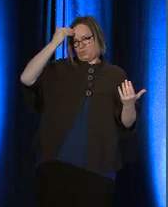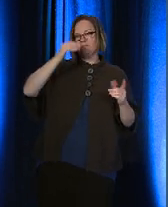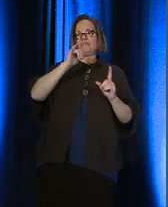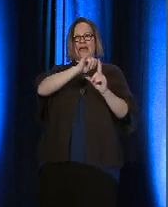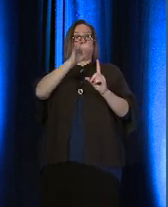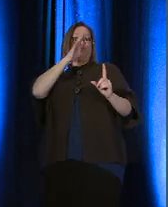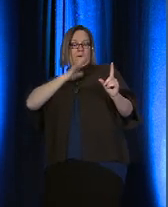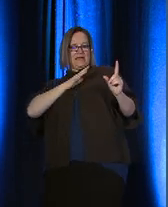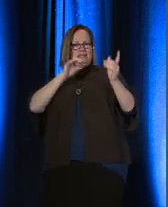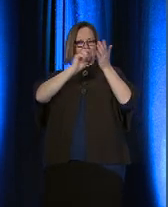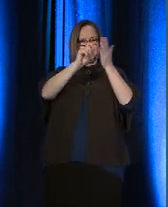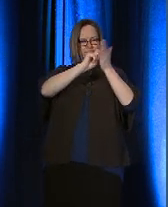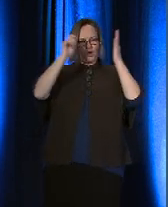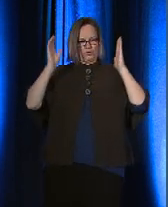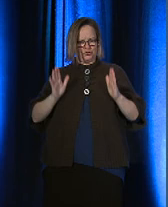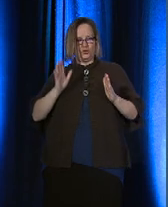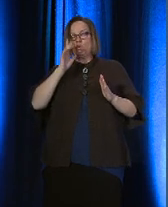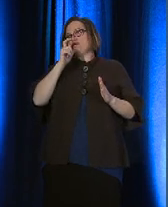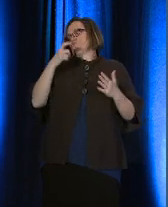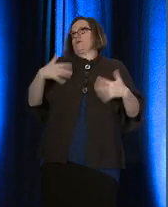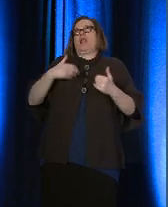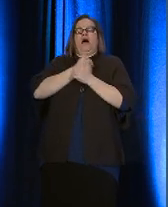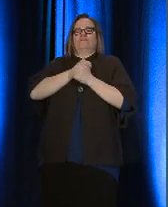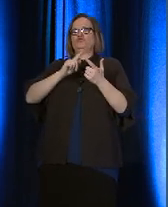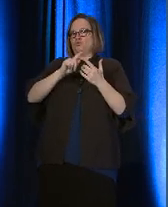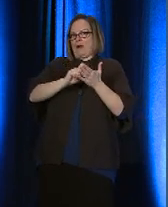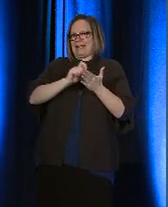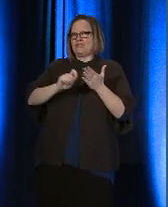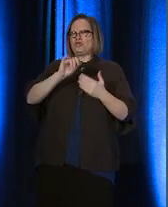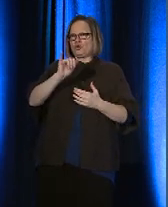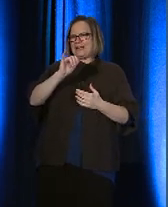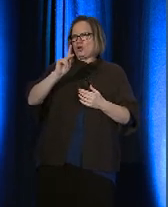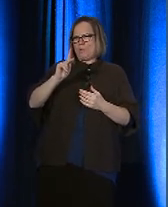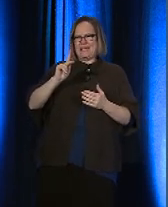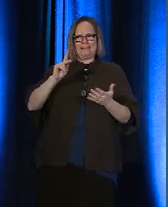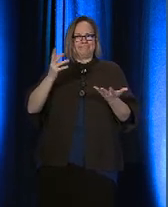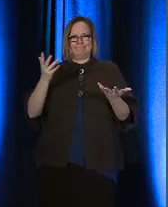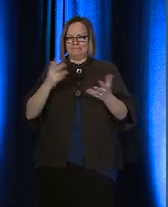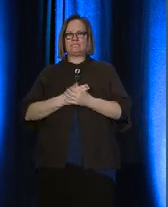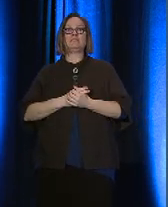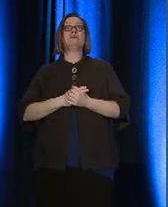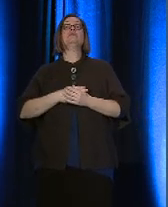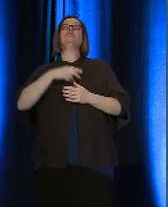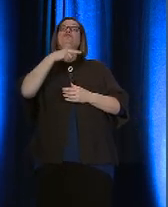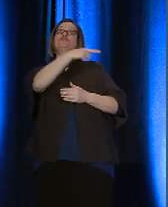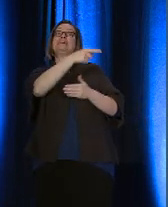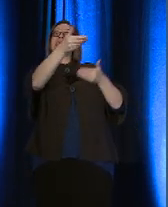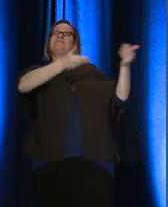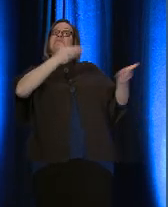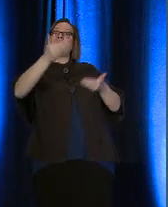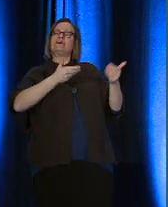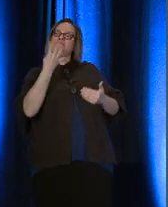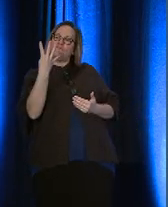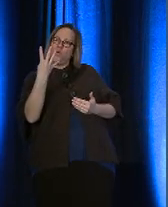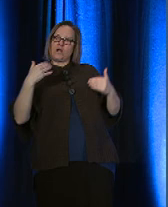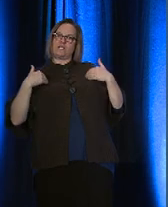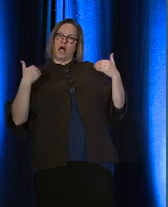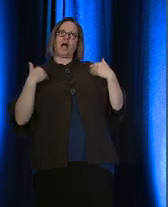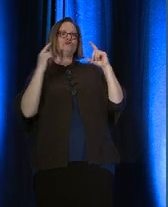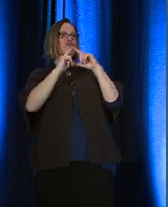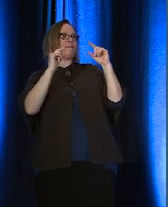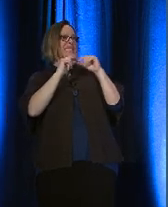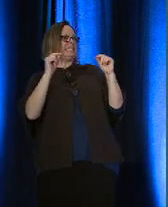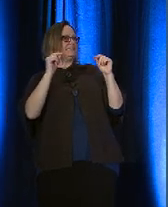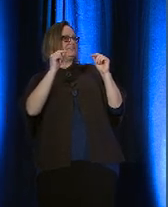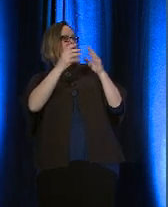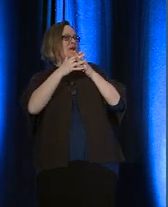account, loved to write. In 1942, in the Santa Anita Reassembly Camp, she invited four young Japanese American writers to